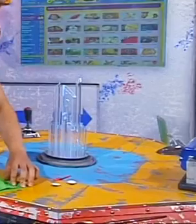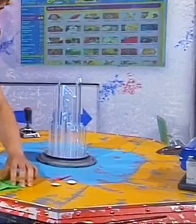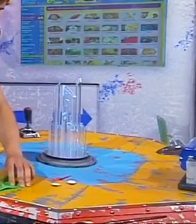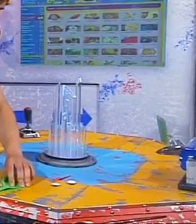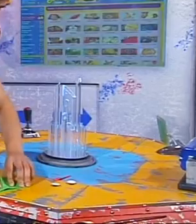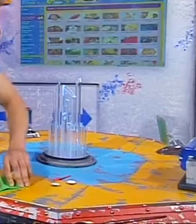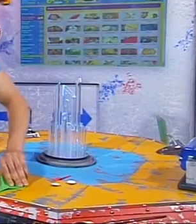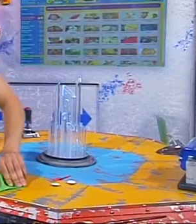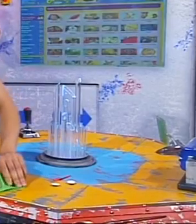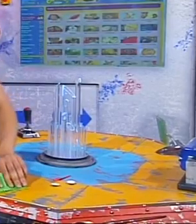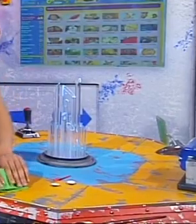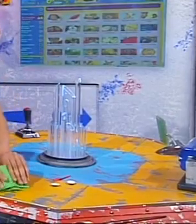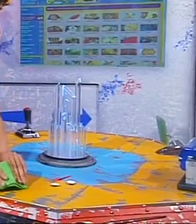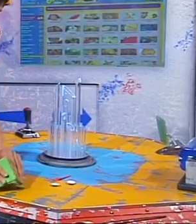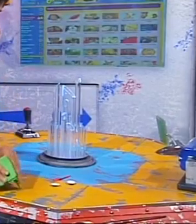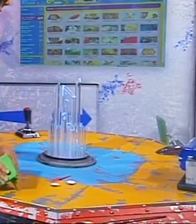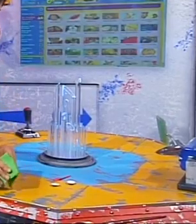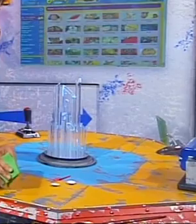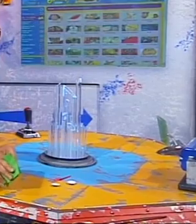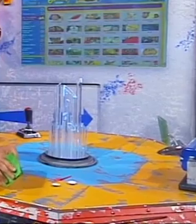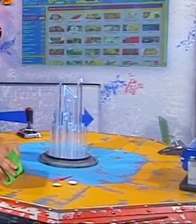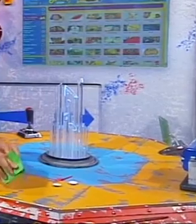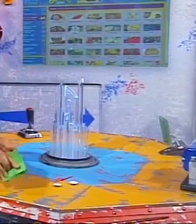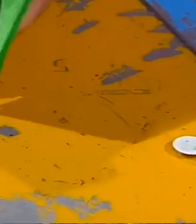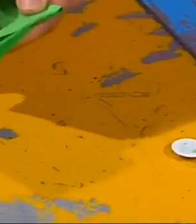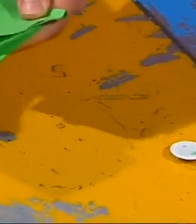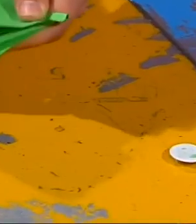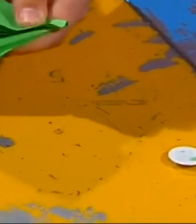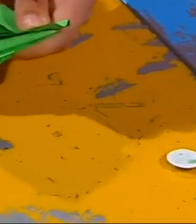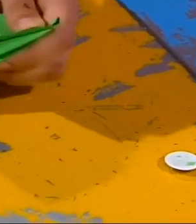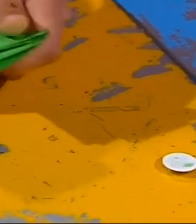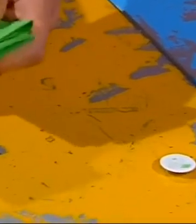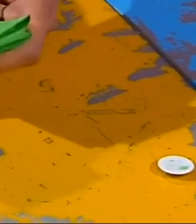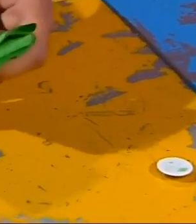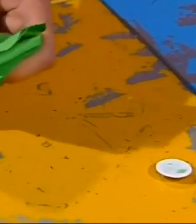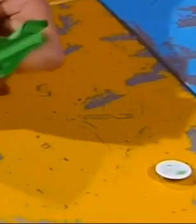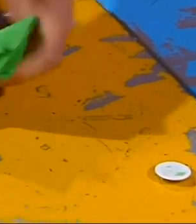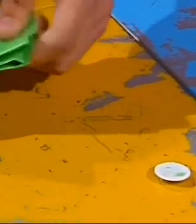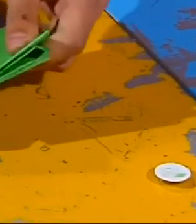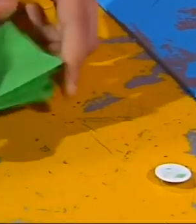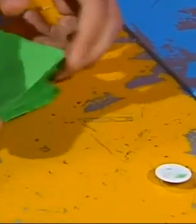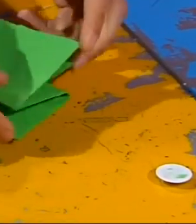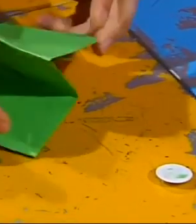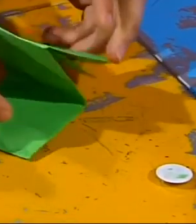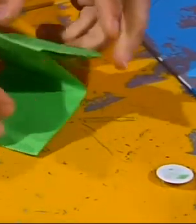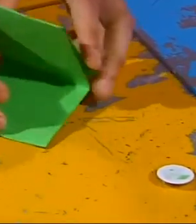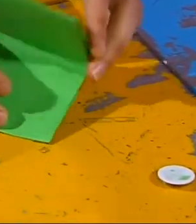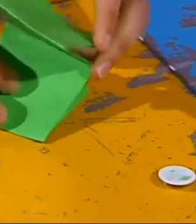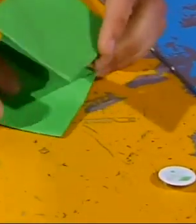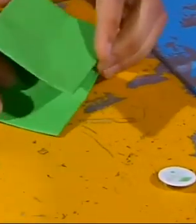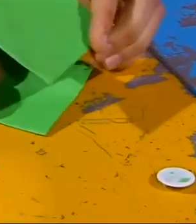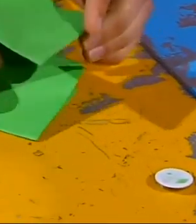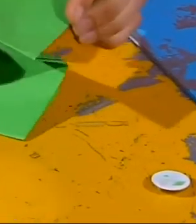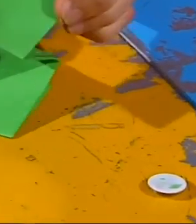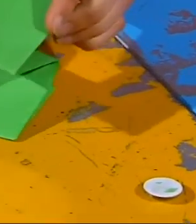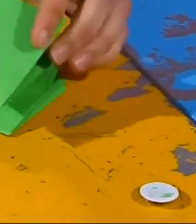like a frog. Well, it will do, don't worry. We fold that over like this. So now you've got a lovely